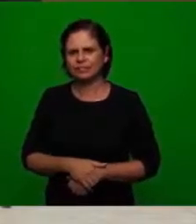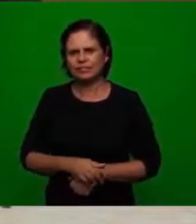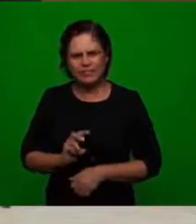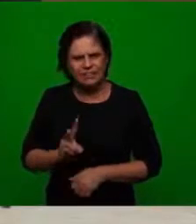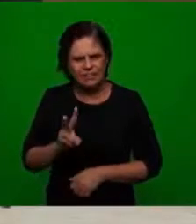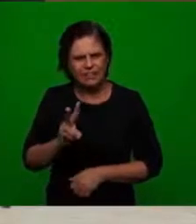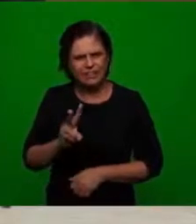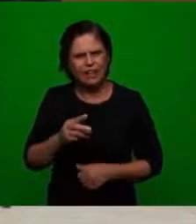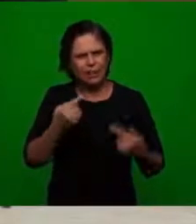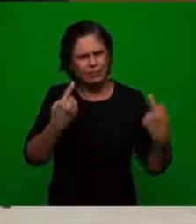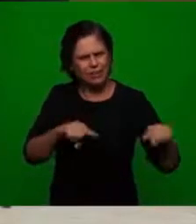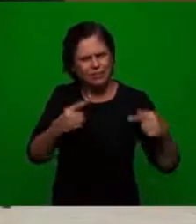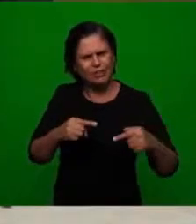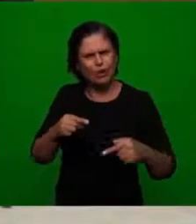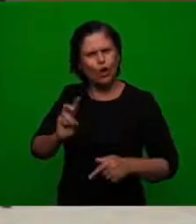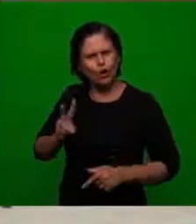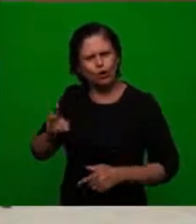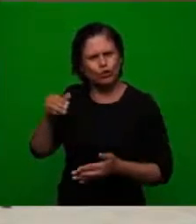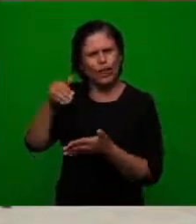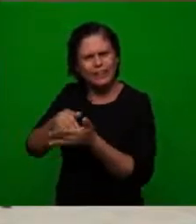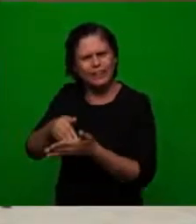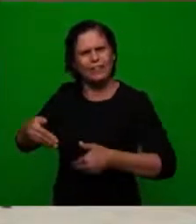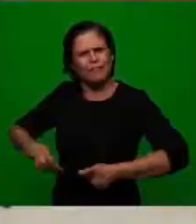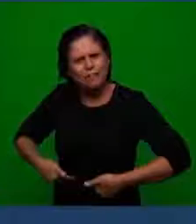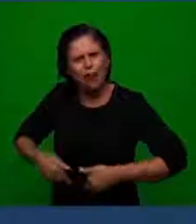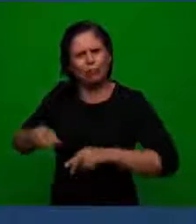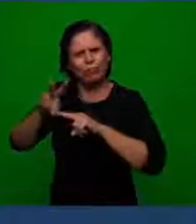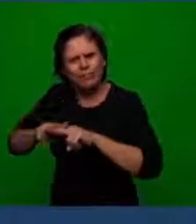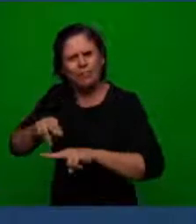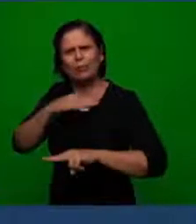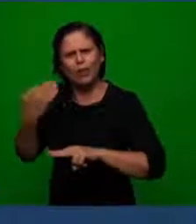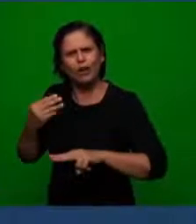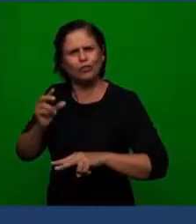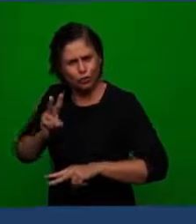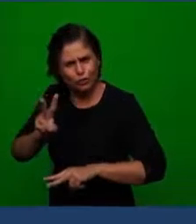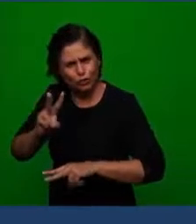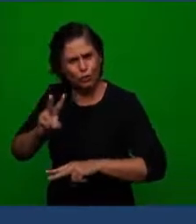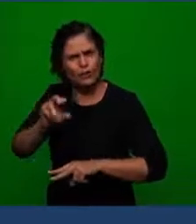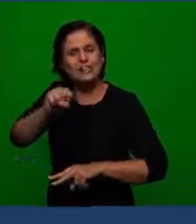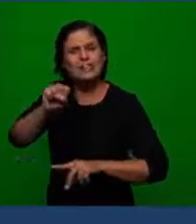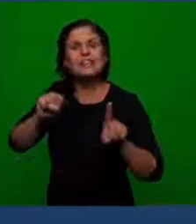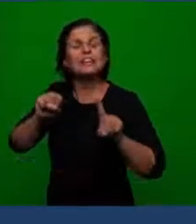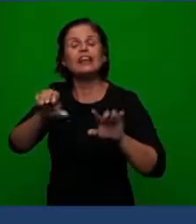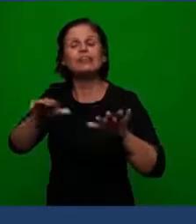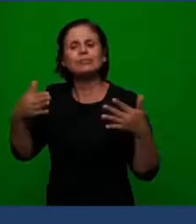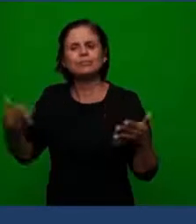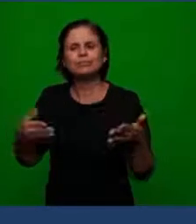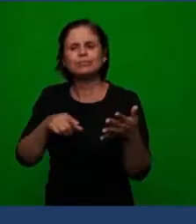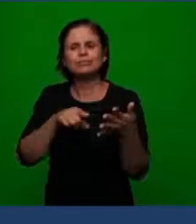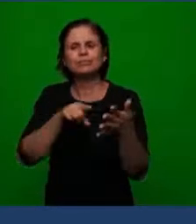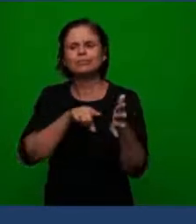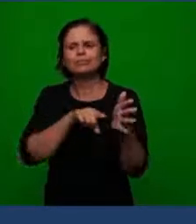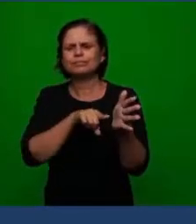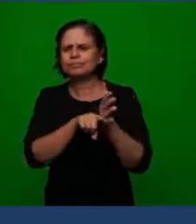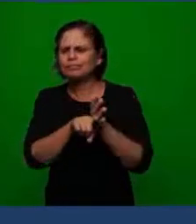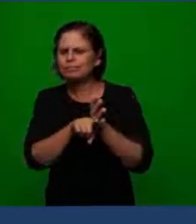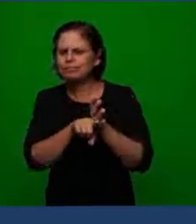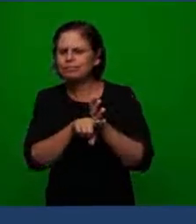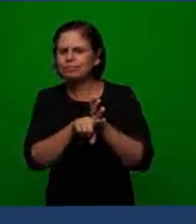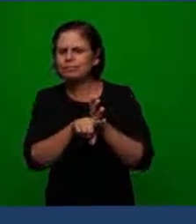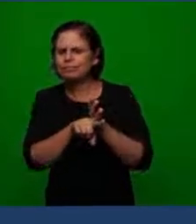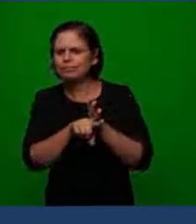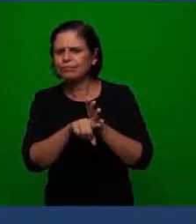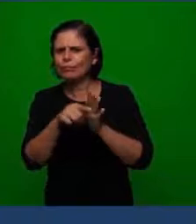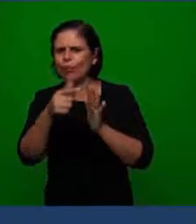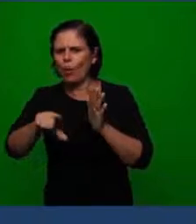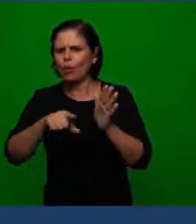can say yes so now 4.1 in relation to the teachings of